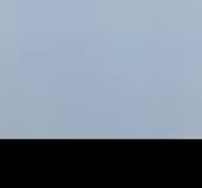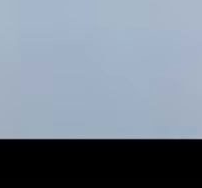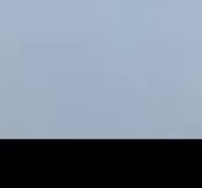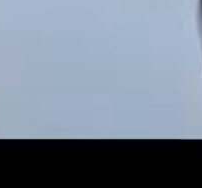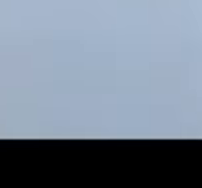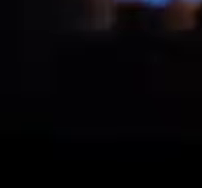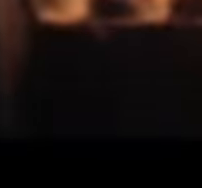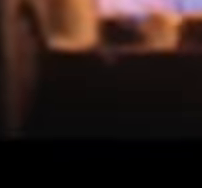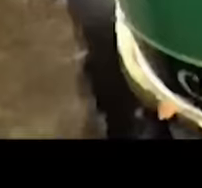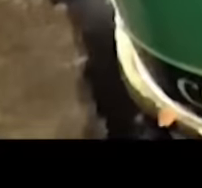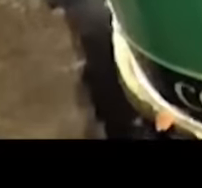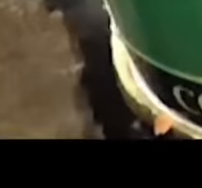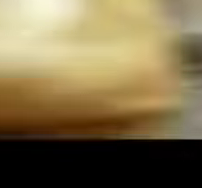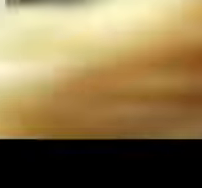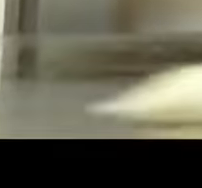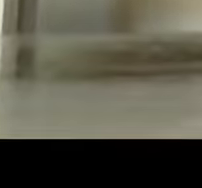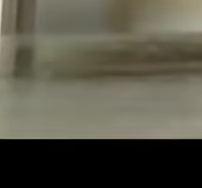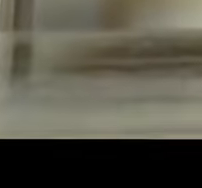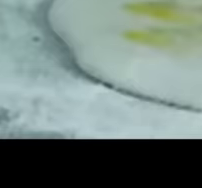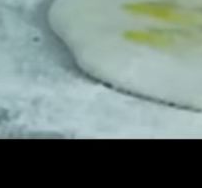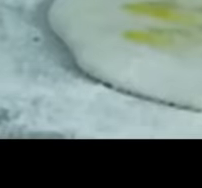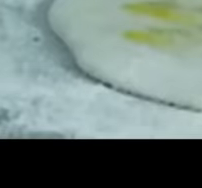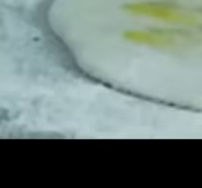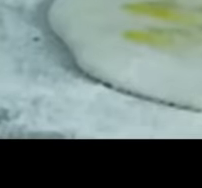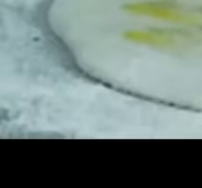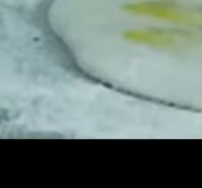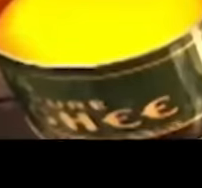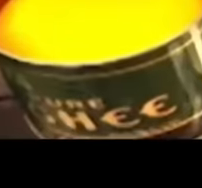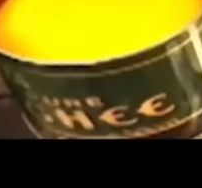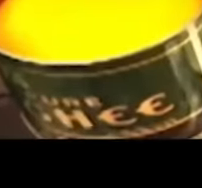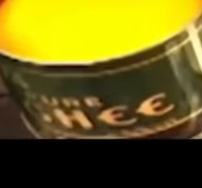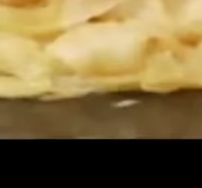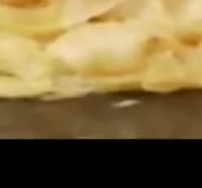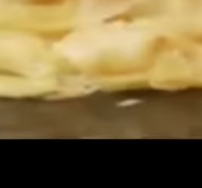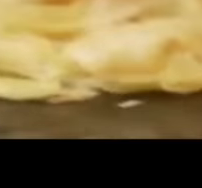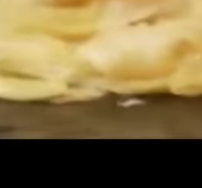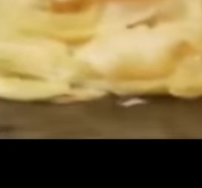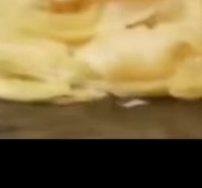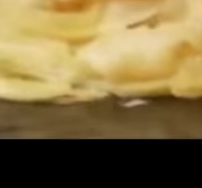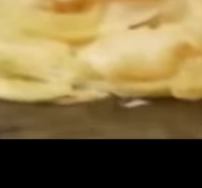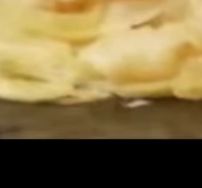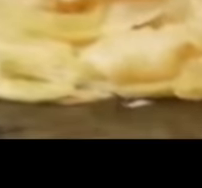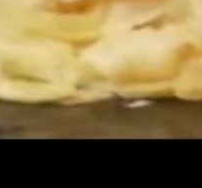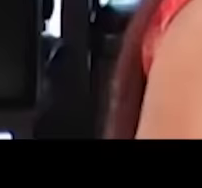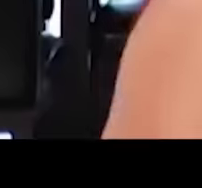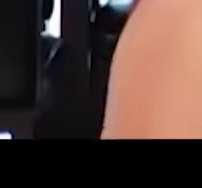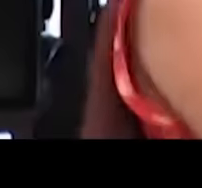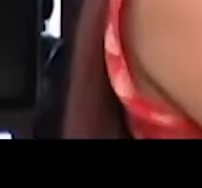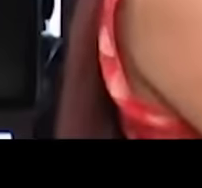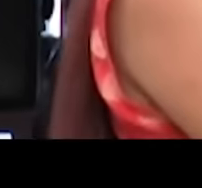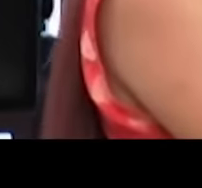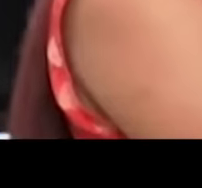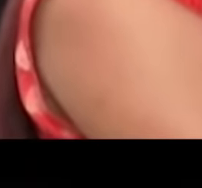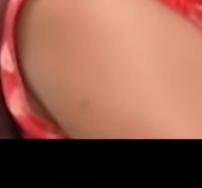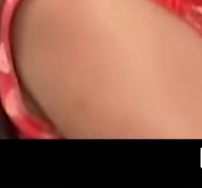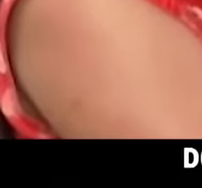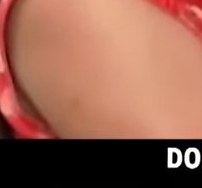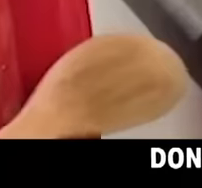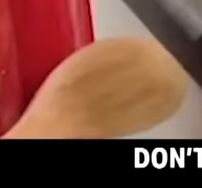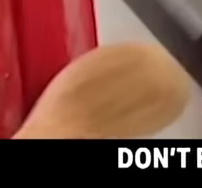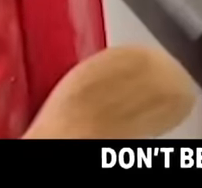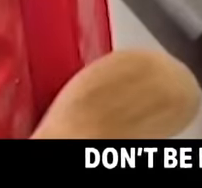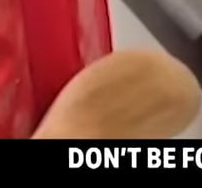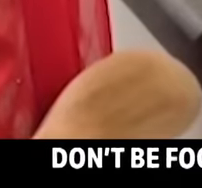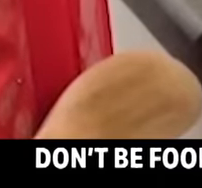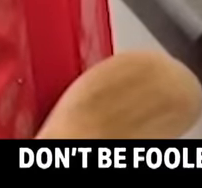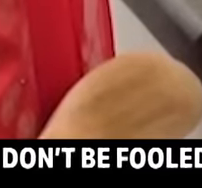Perfection doesn't happen by chance. Like an artist, the cook selects the main ingredient. One that is worthy